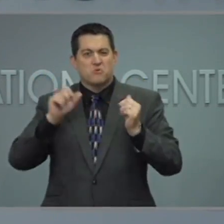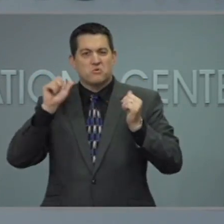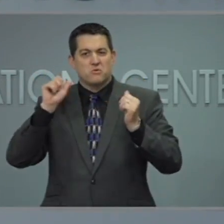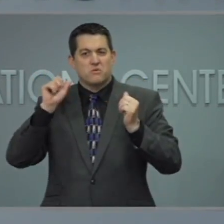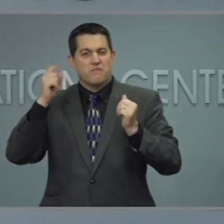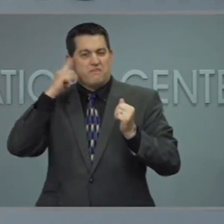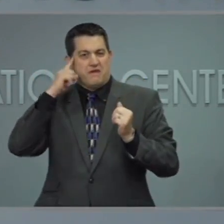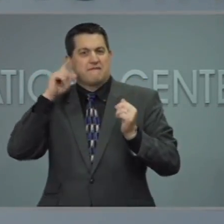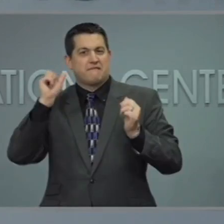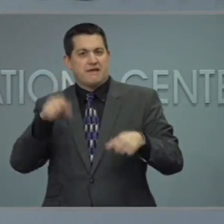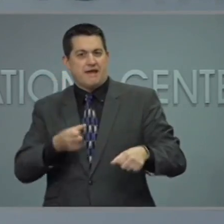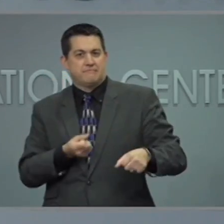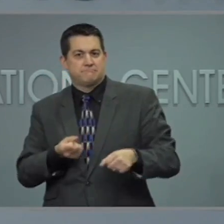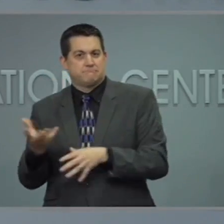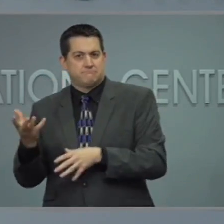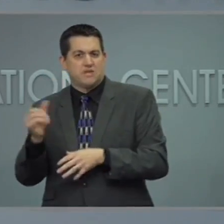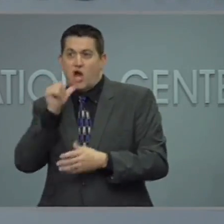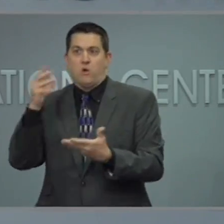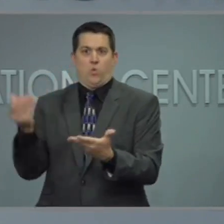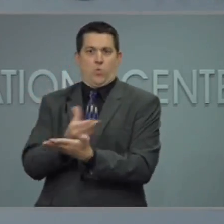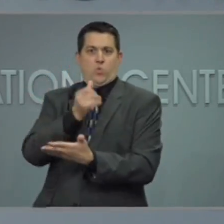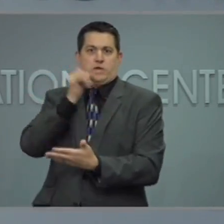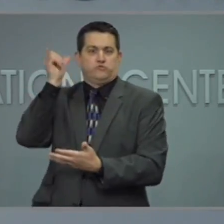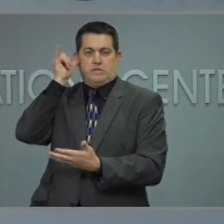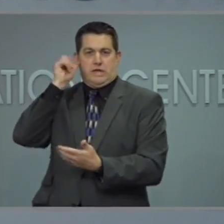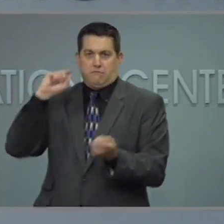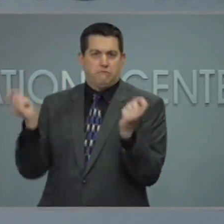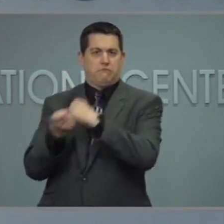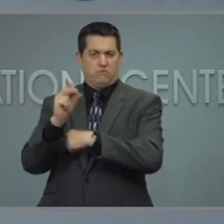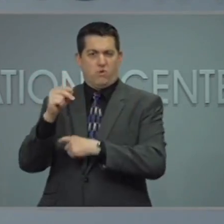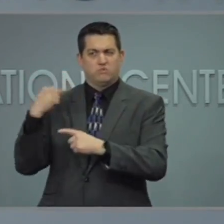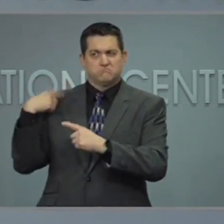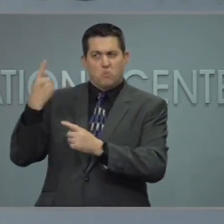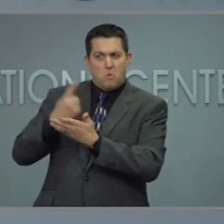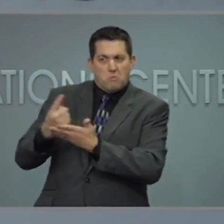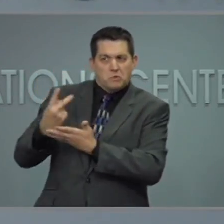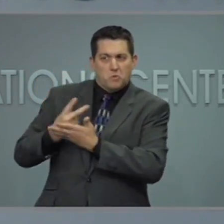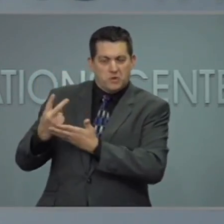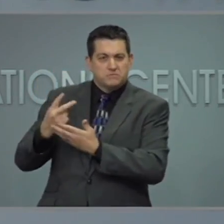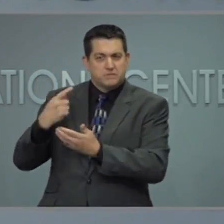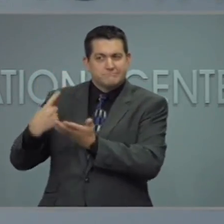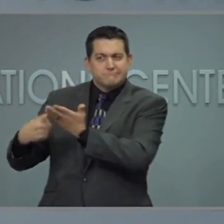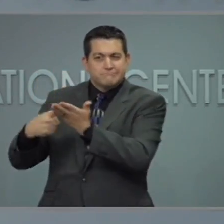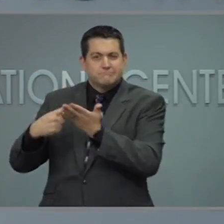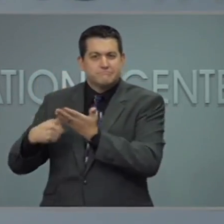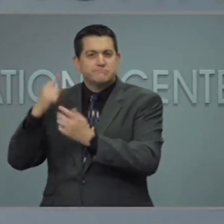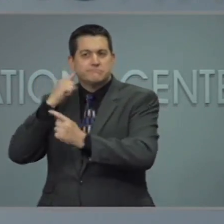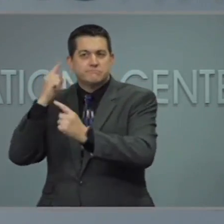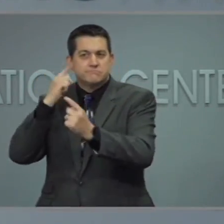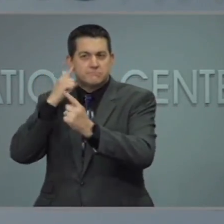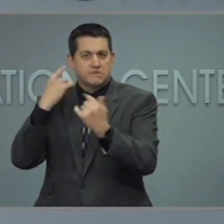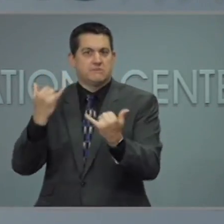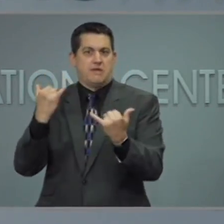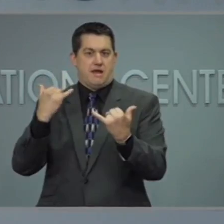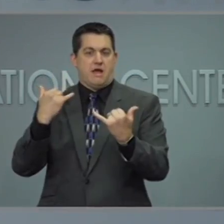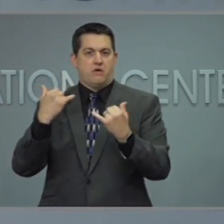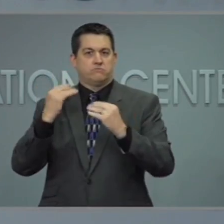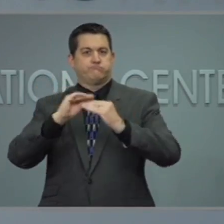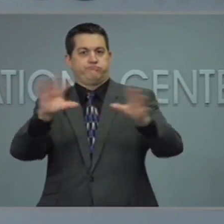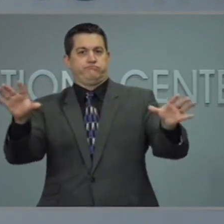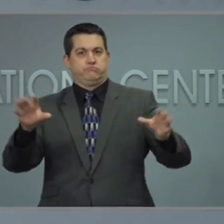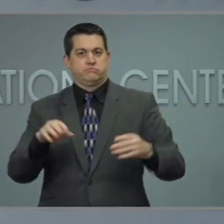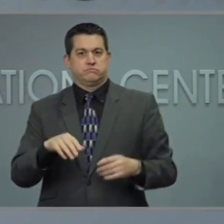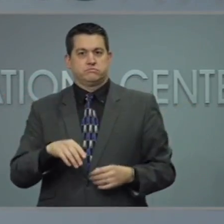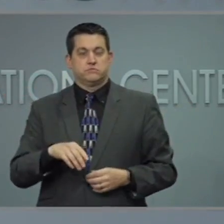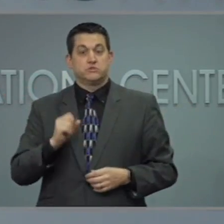away with. So no, it was not a complete surprise to see what they did, but we thought it was important to